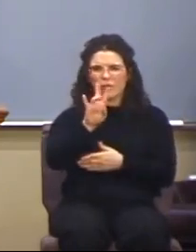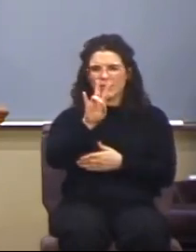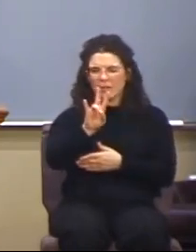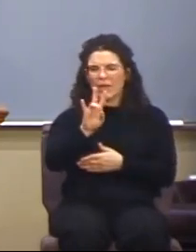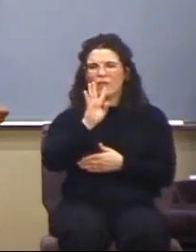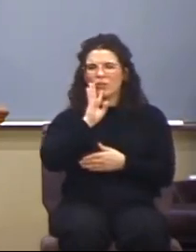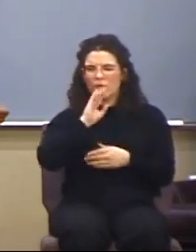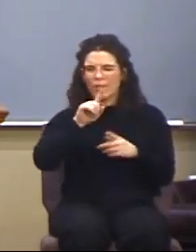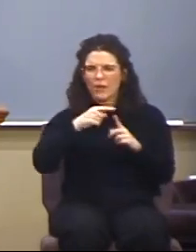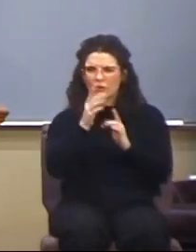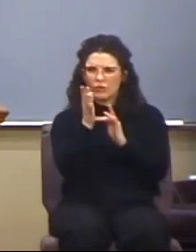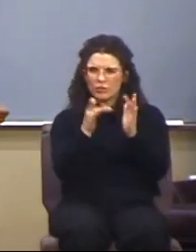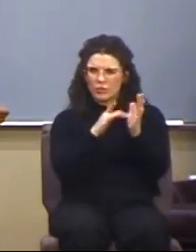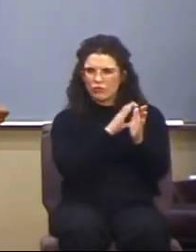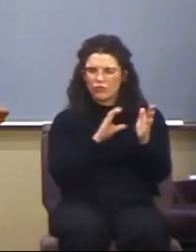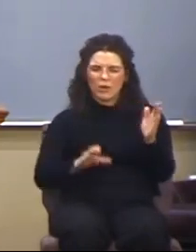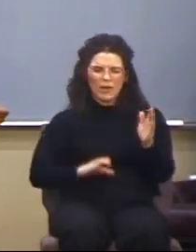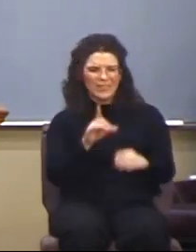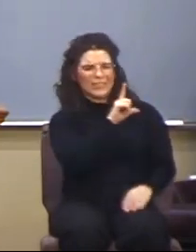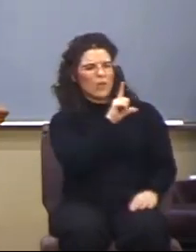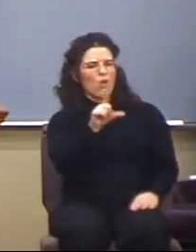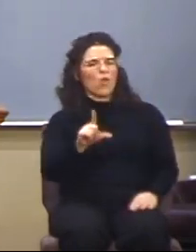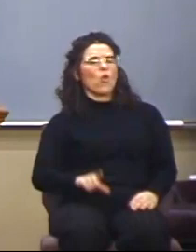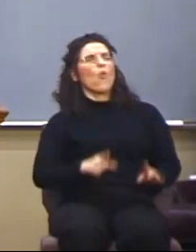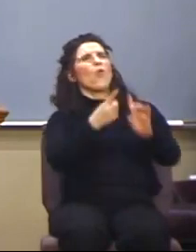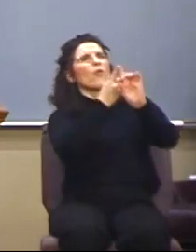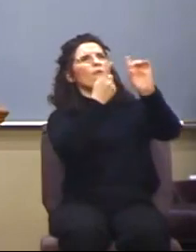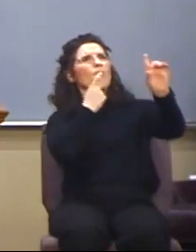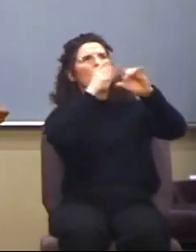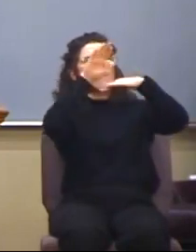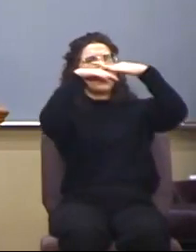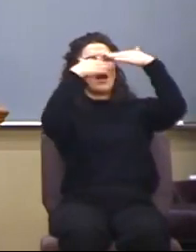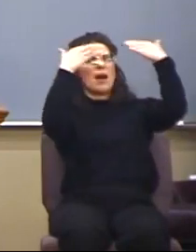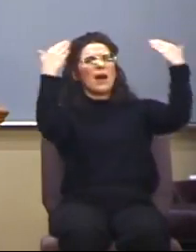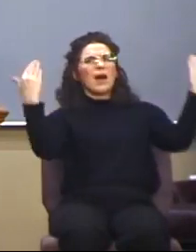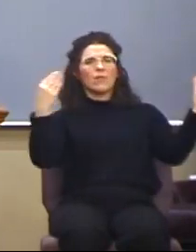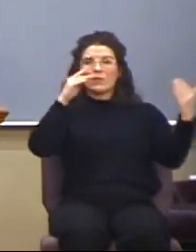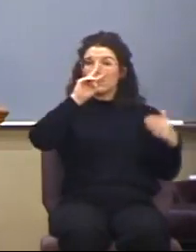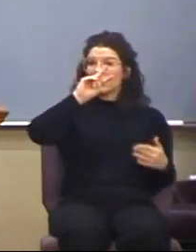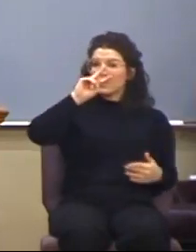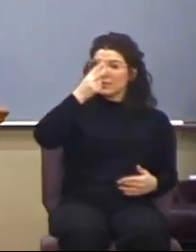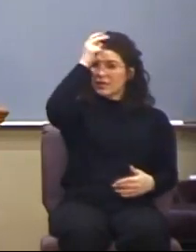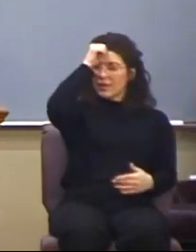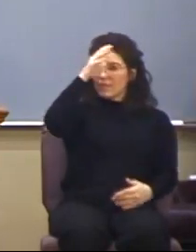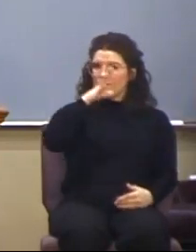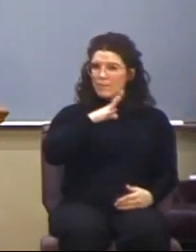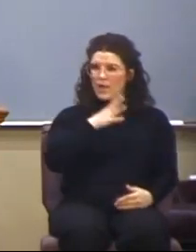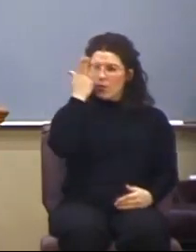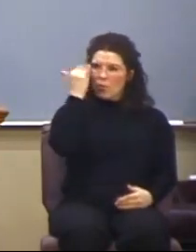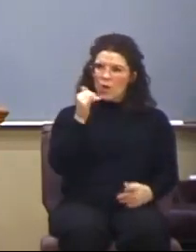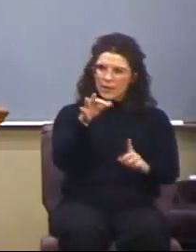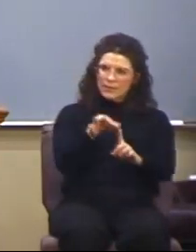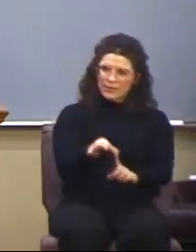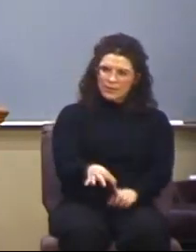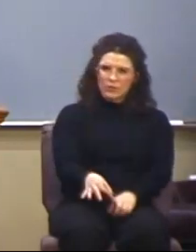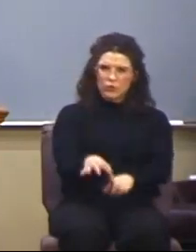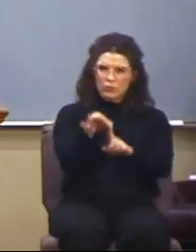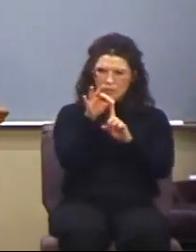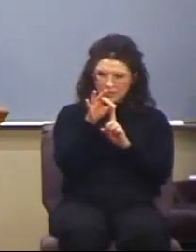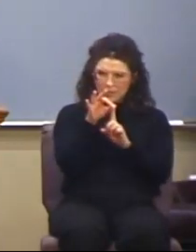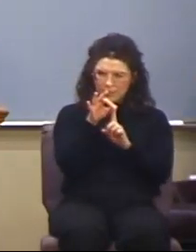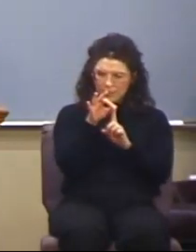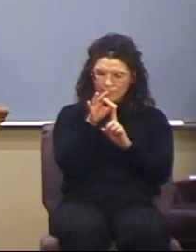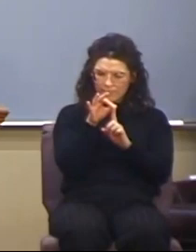from heaven. What made the second man unique? What made